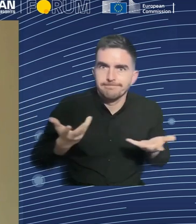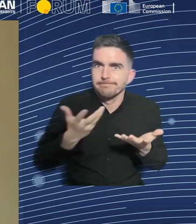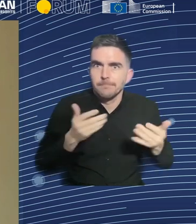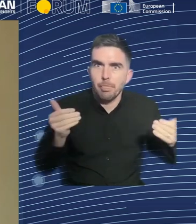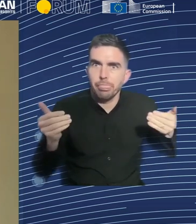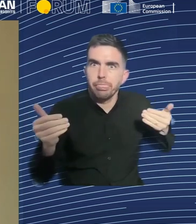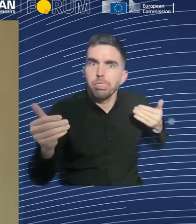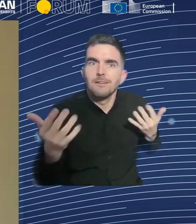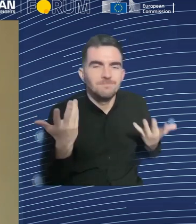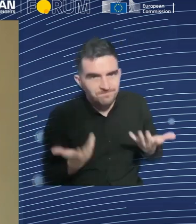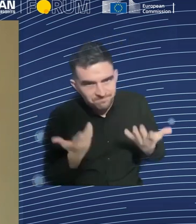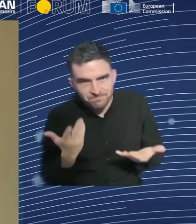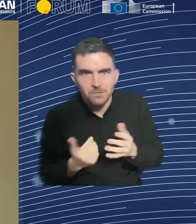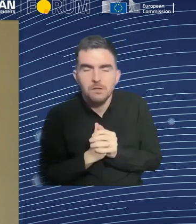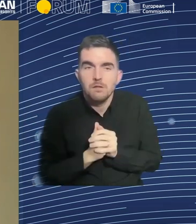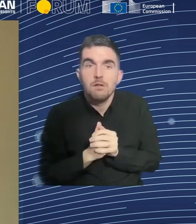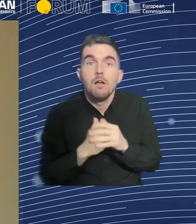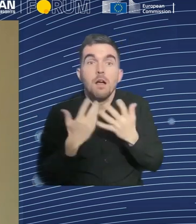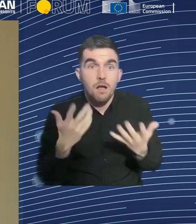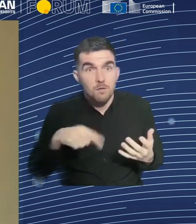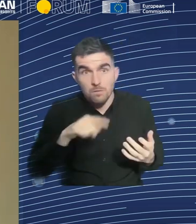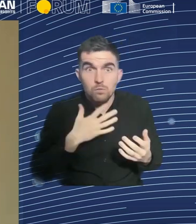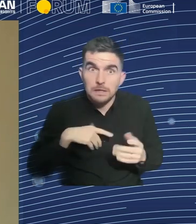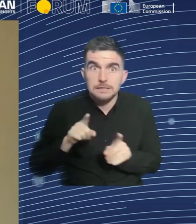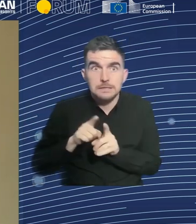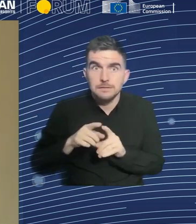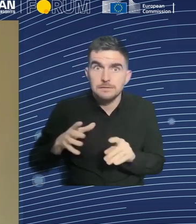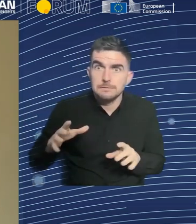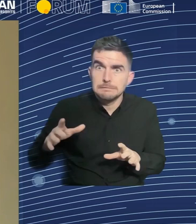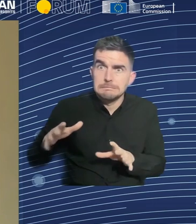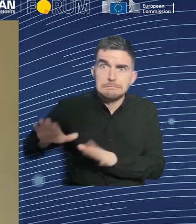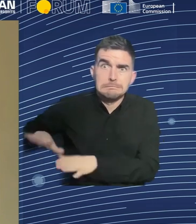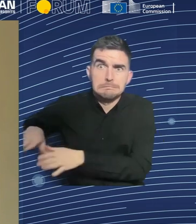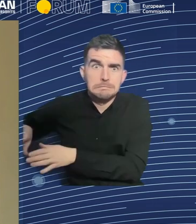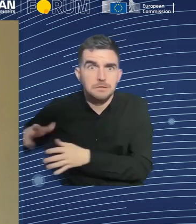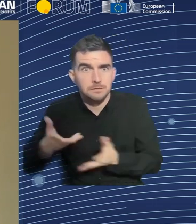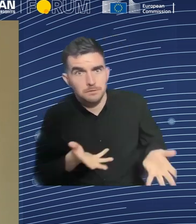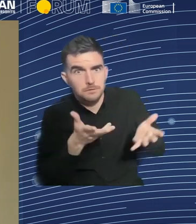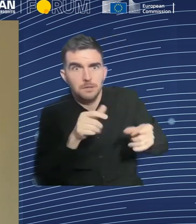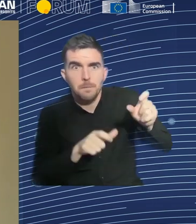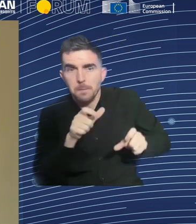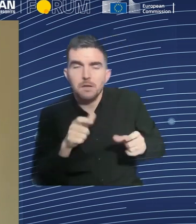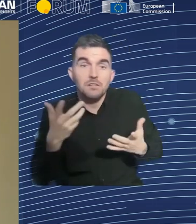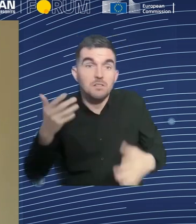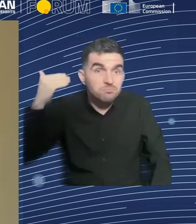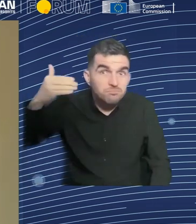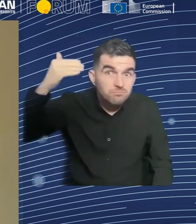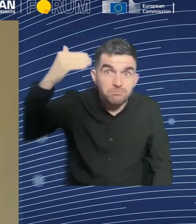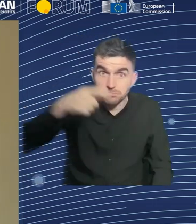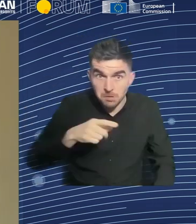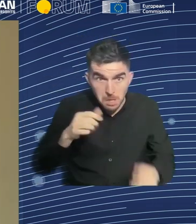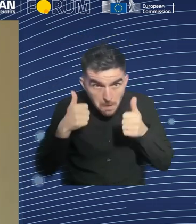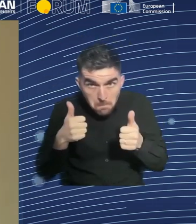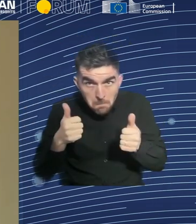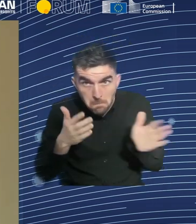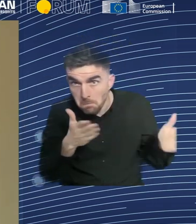Instead, I think we've got to... Well, in addition to the directions I suggested in my talk that the more interpersonal roles